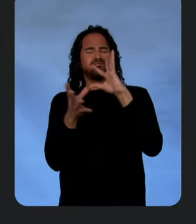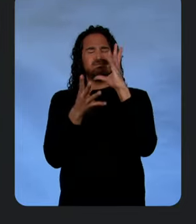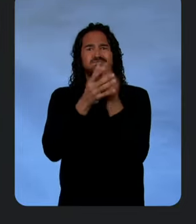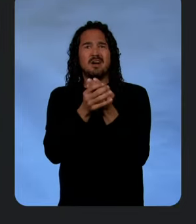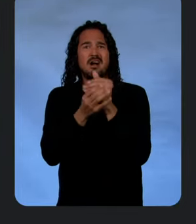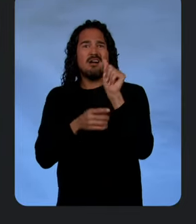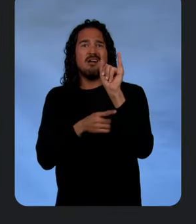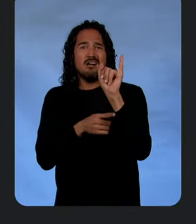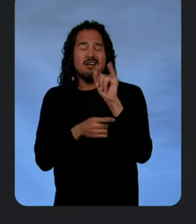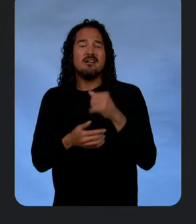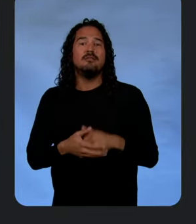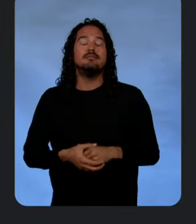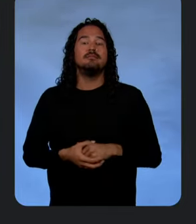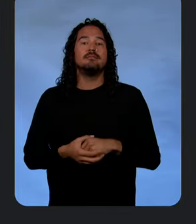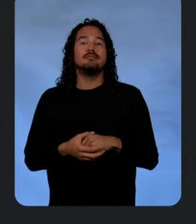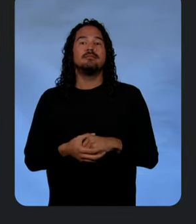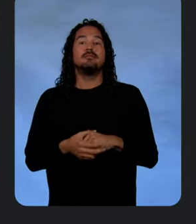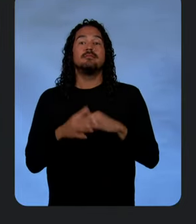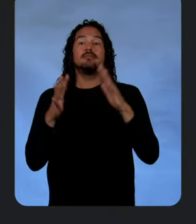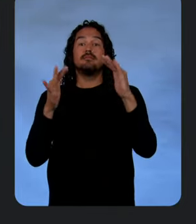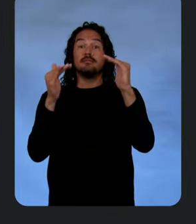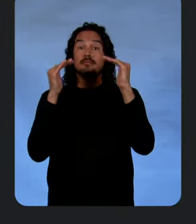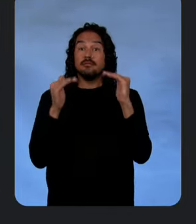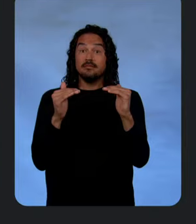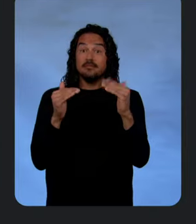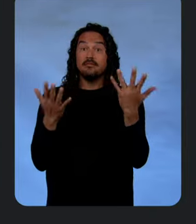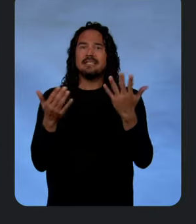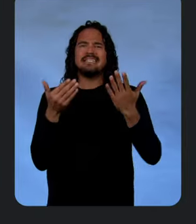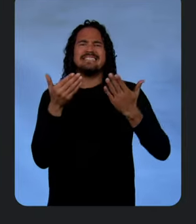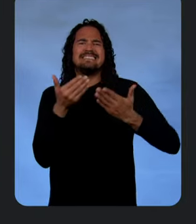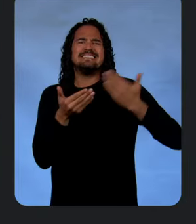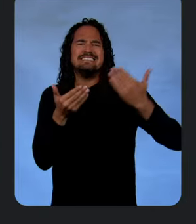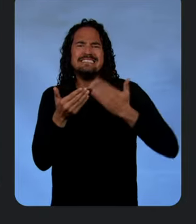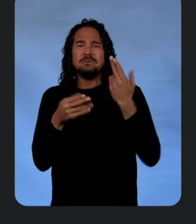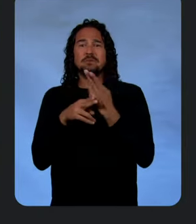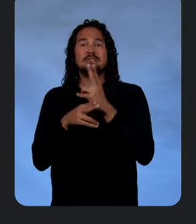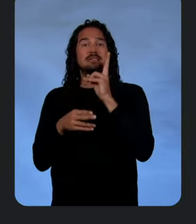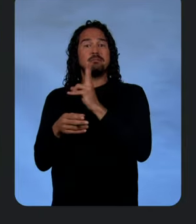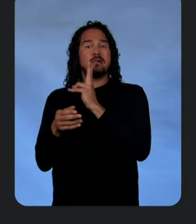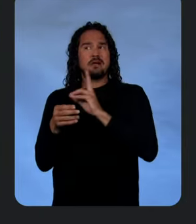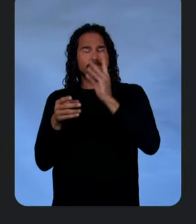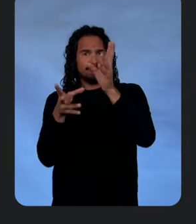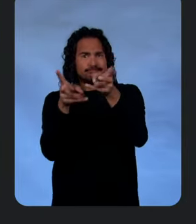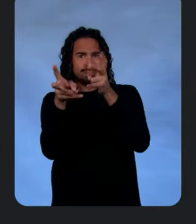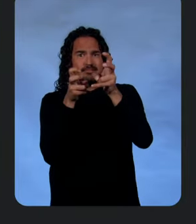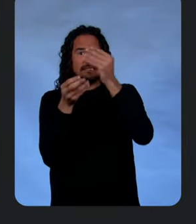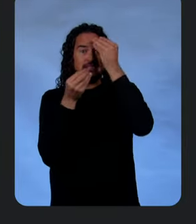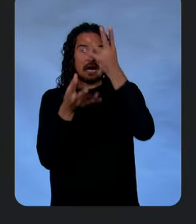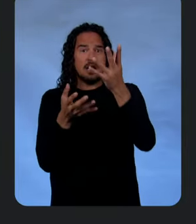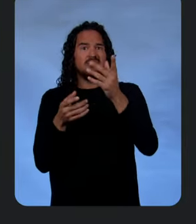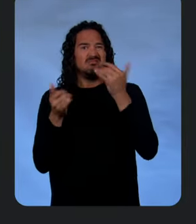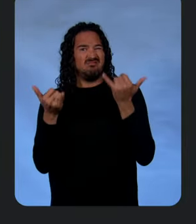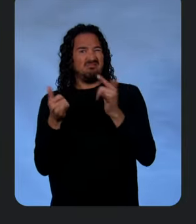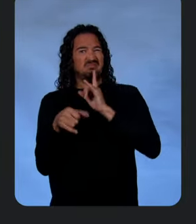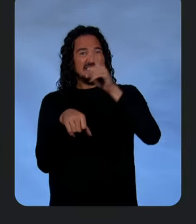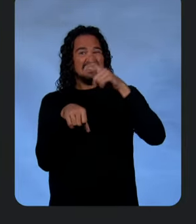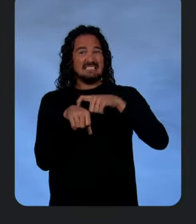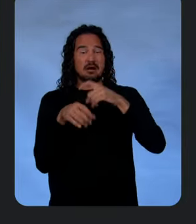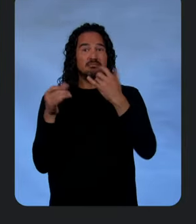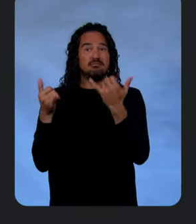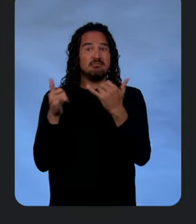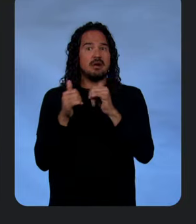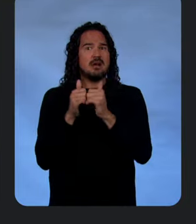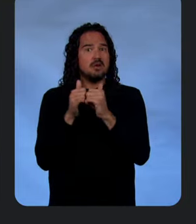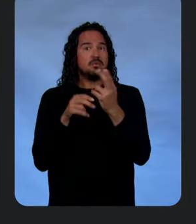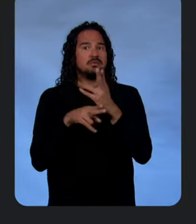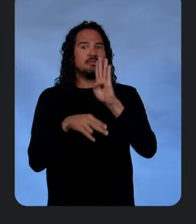In addition, we're making it easy to use Gemini with your data in real time with continuous queries in BigQuery. Yeah, I love those. That feels like a